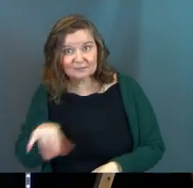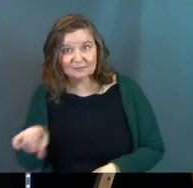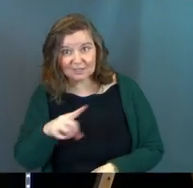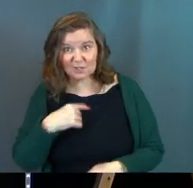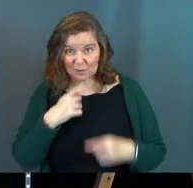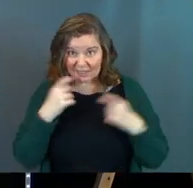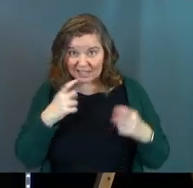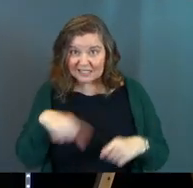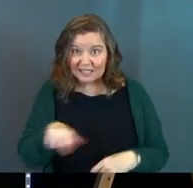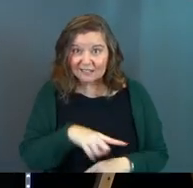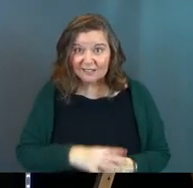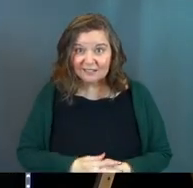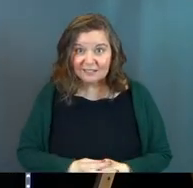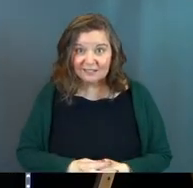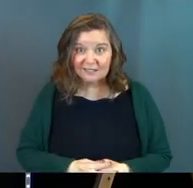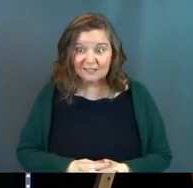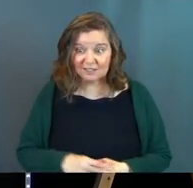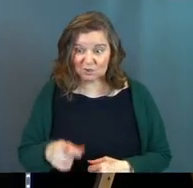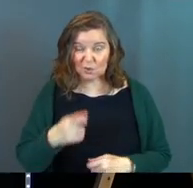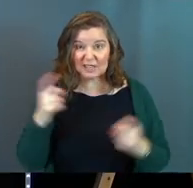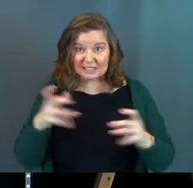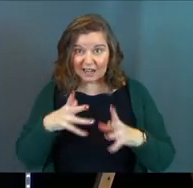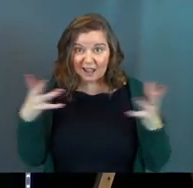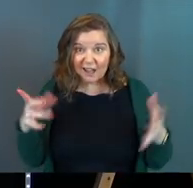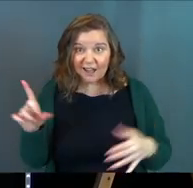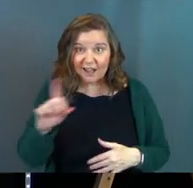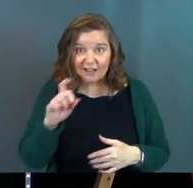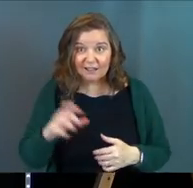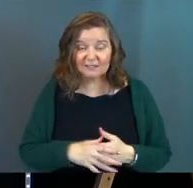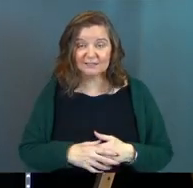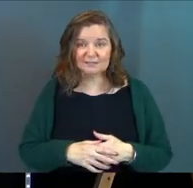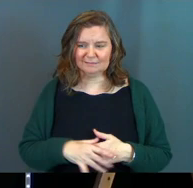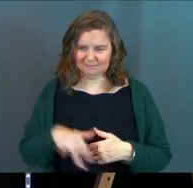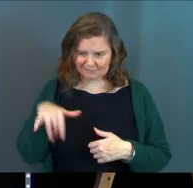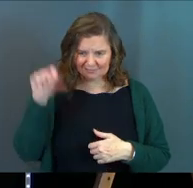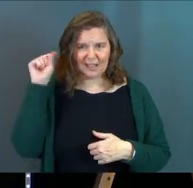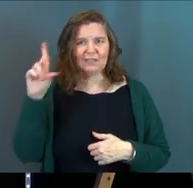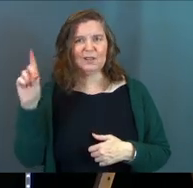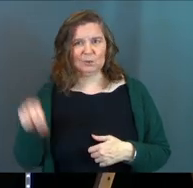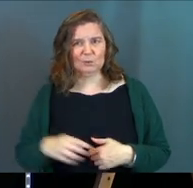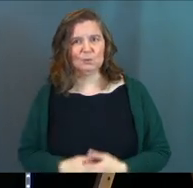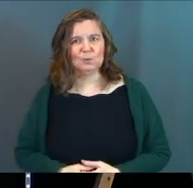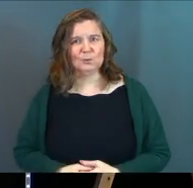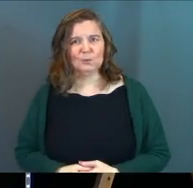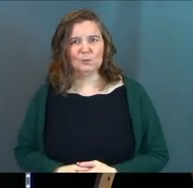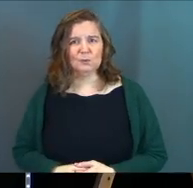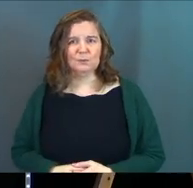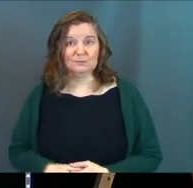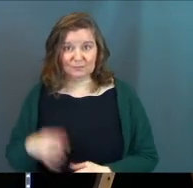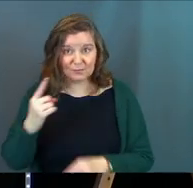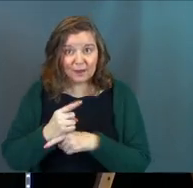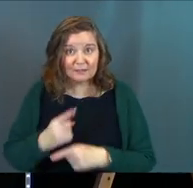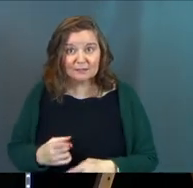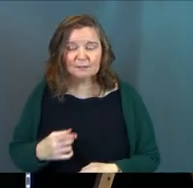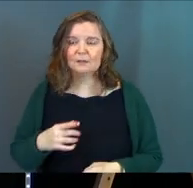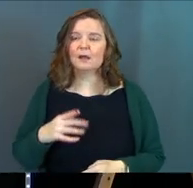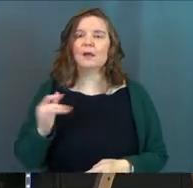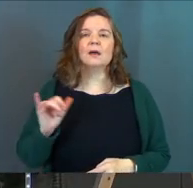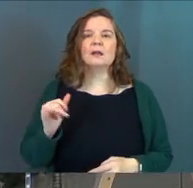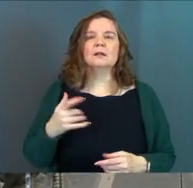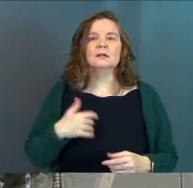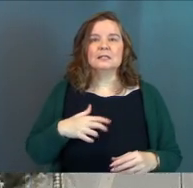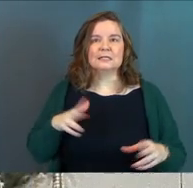Do they sin? Do they sin a lot? Heck, yeah, they do. Right? And